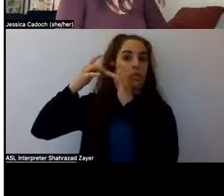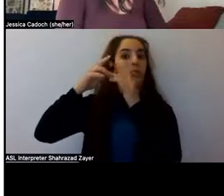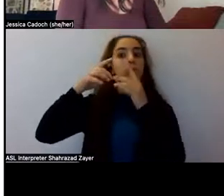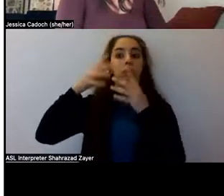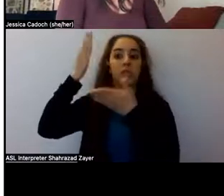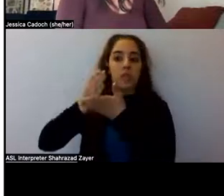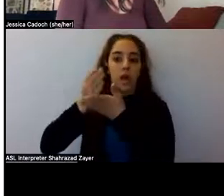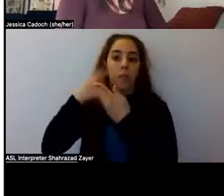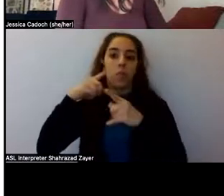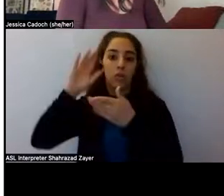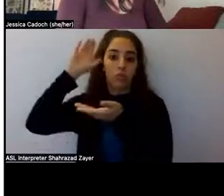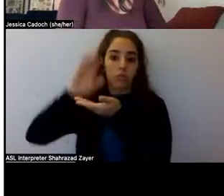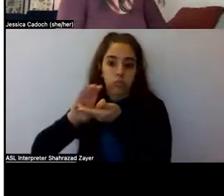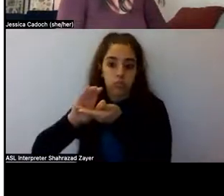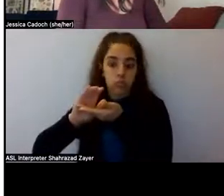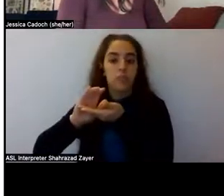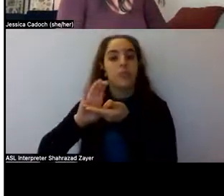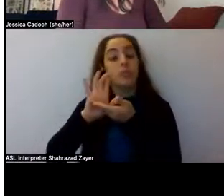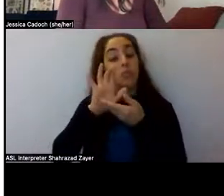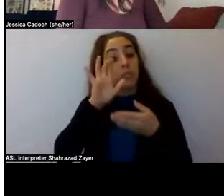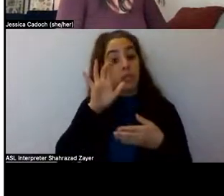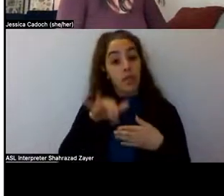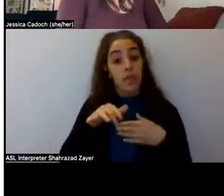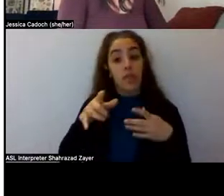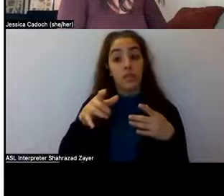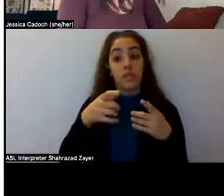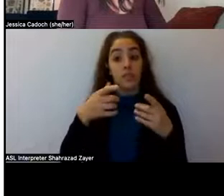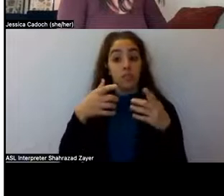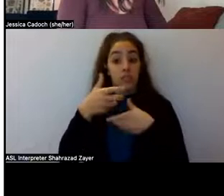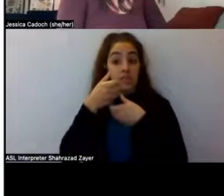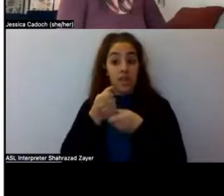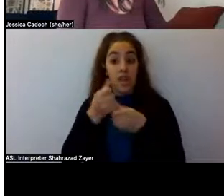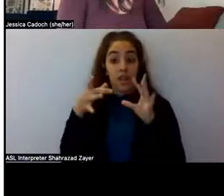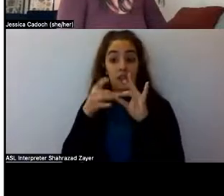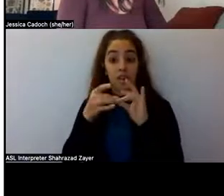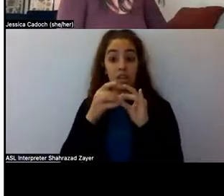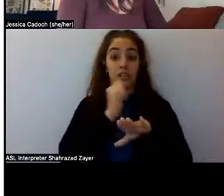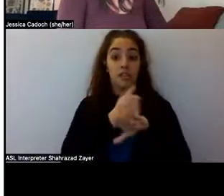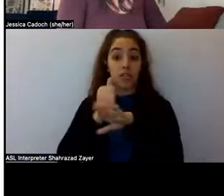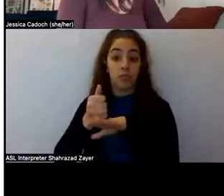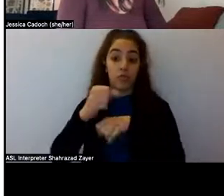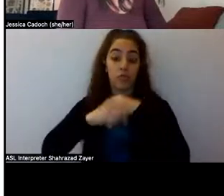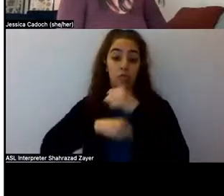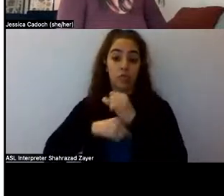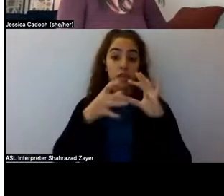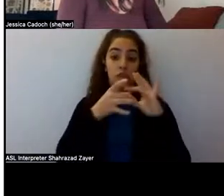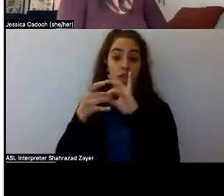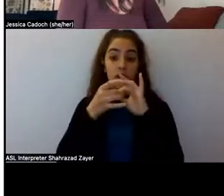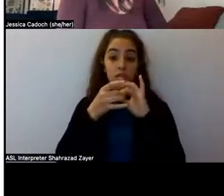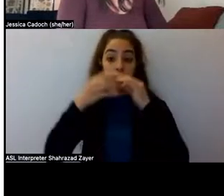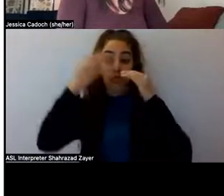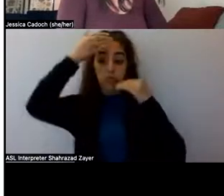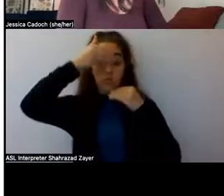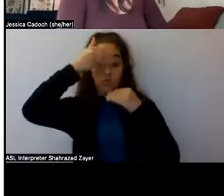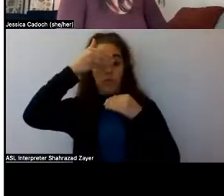that? Well, it's a, it's a, uh, tightly linked set of structures, uh, connecting the prefrontal cortex to the posterior